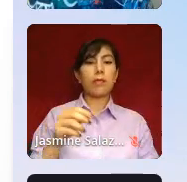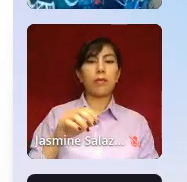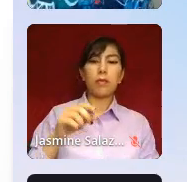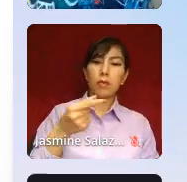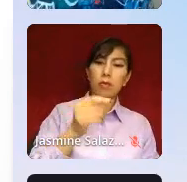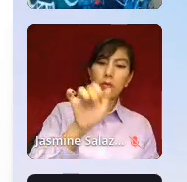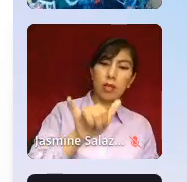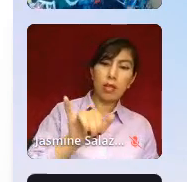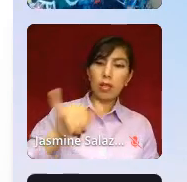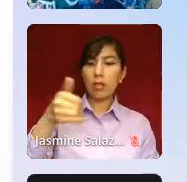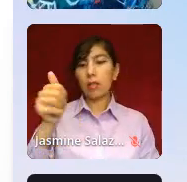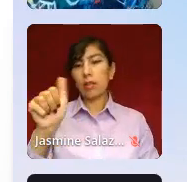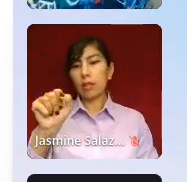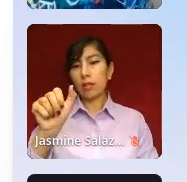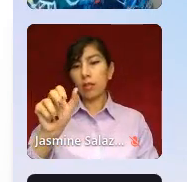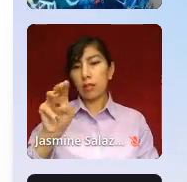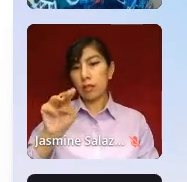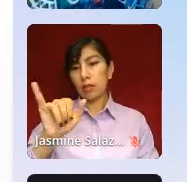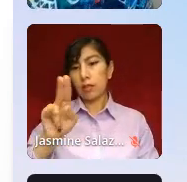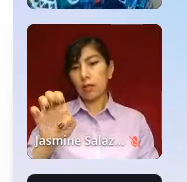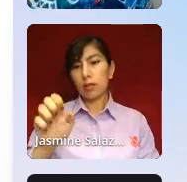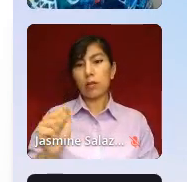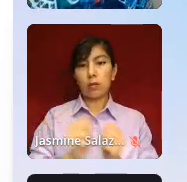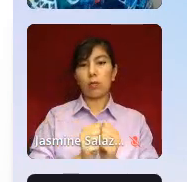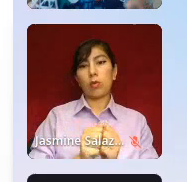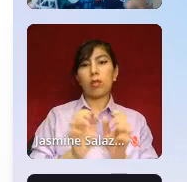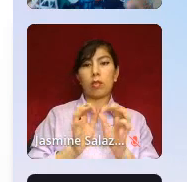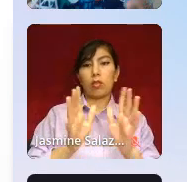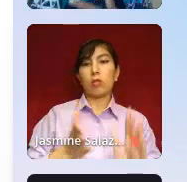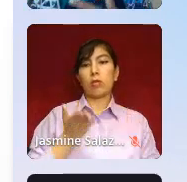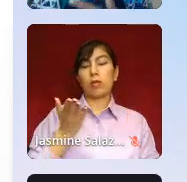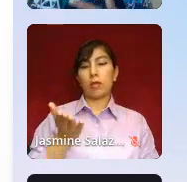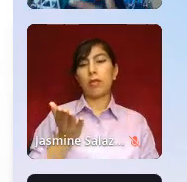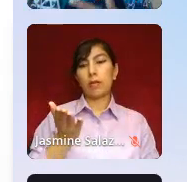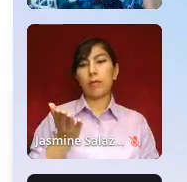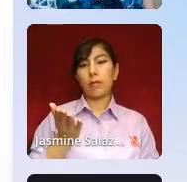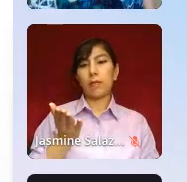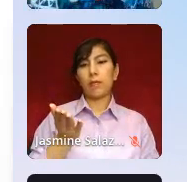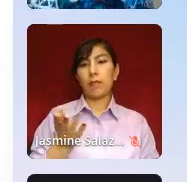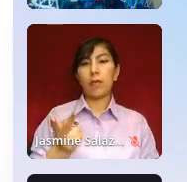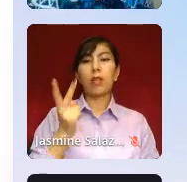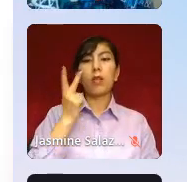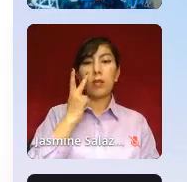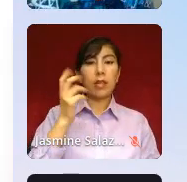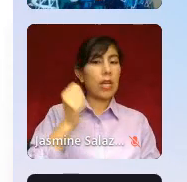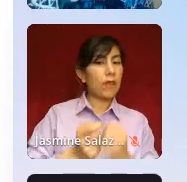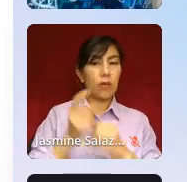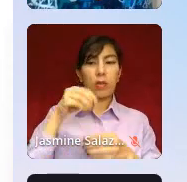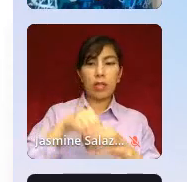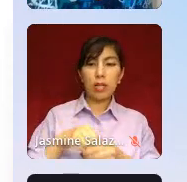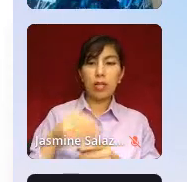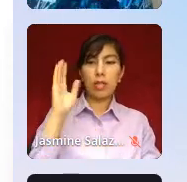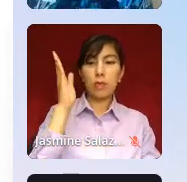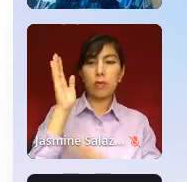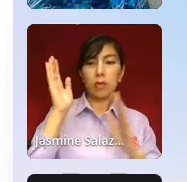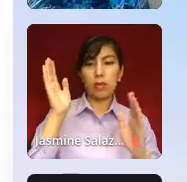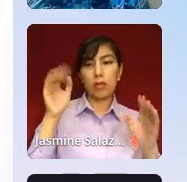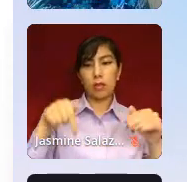providing us with interpretation. And you'll be able to see everybody in the presentation all at one time.